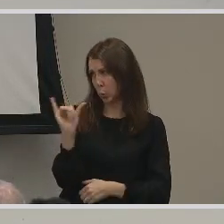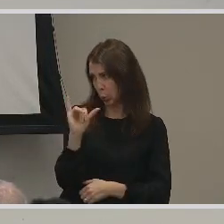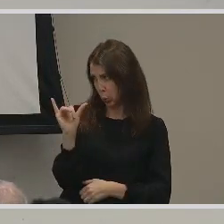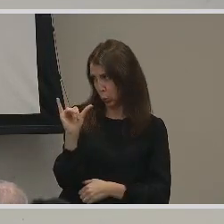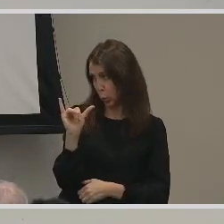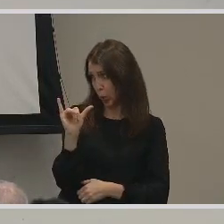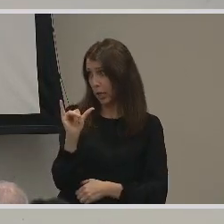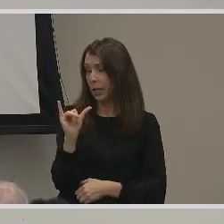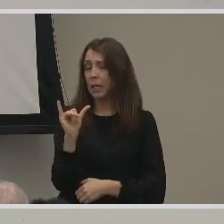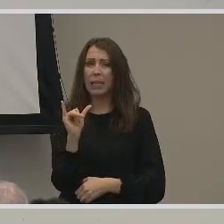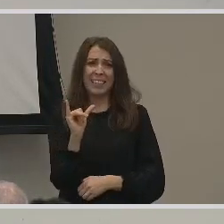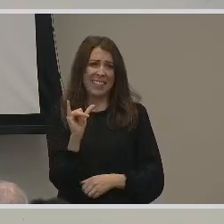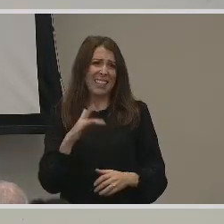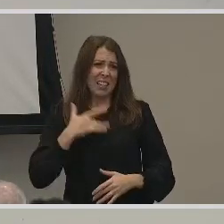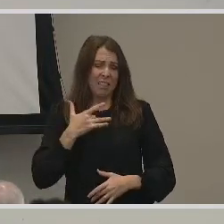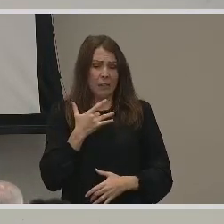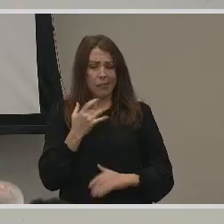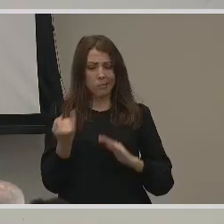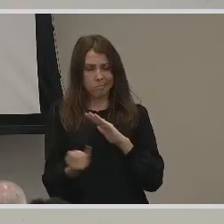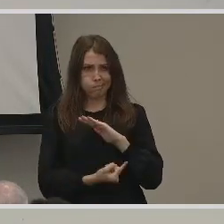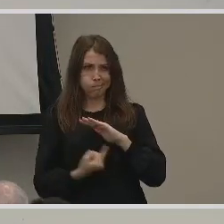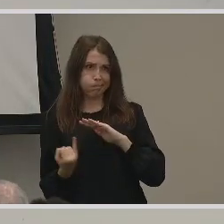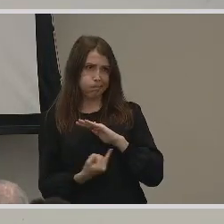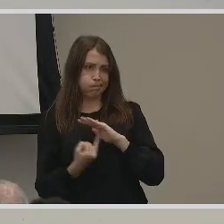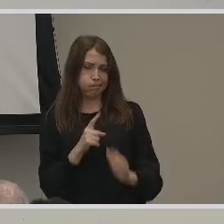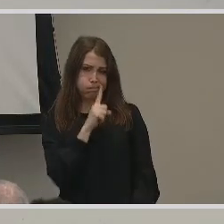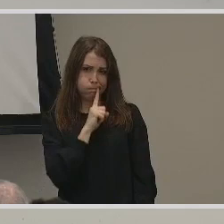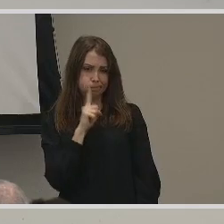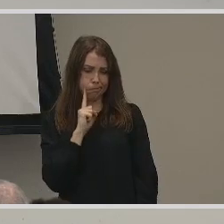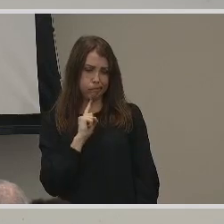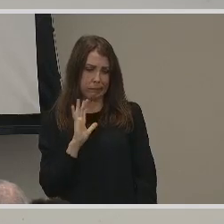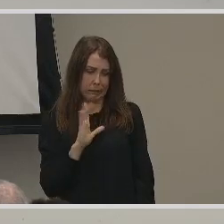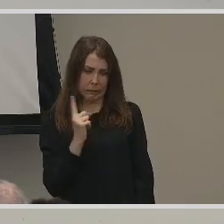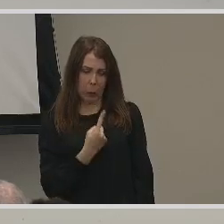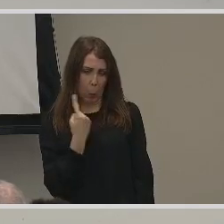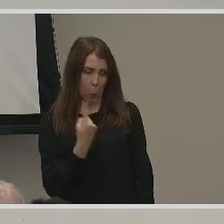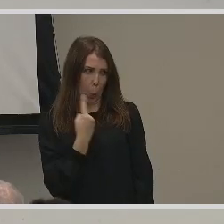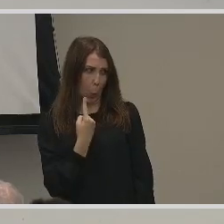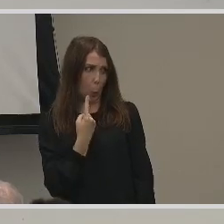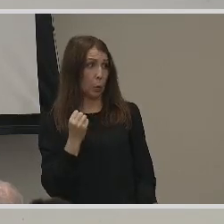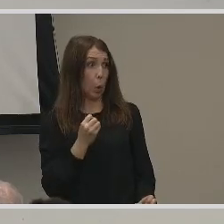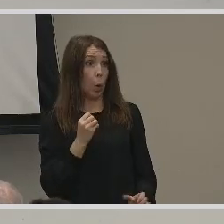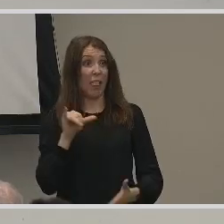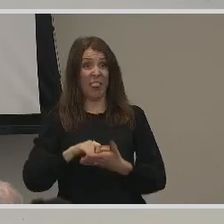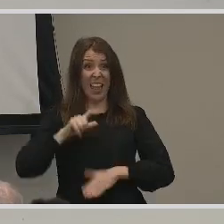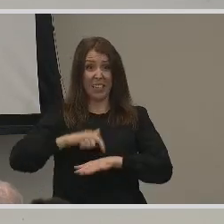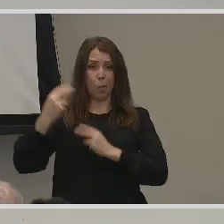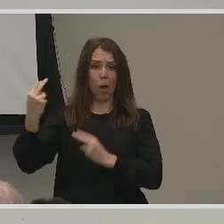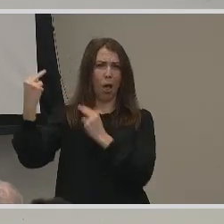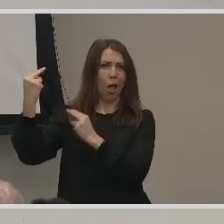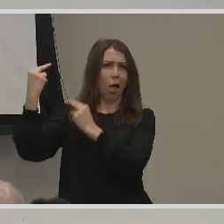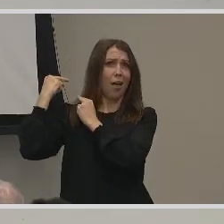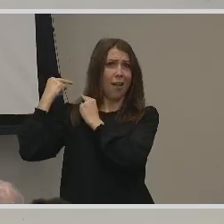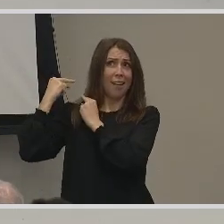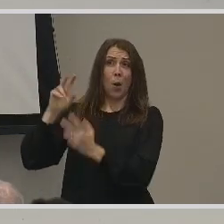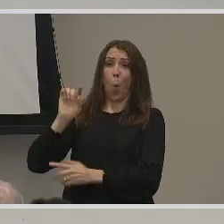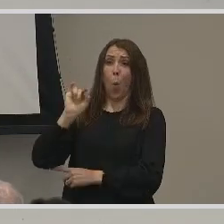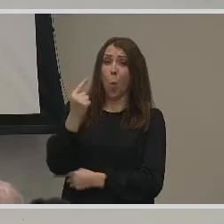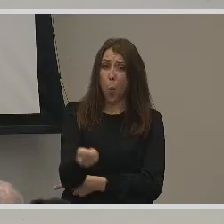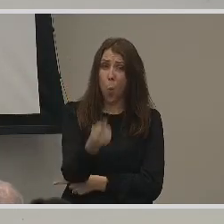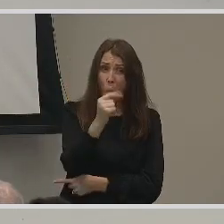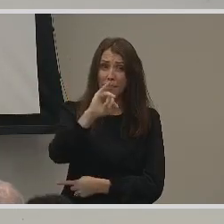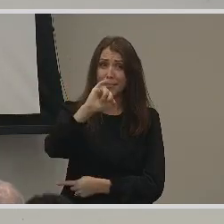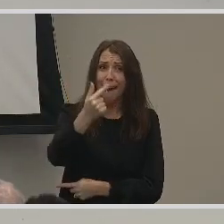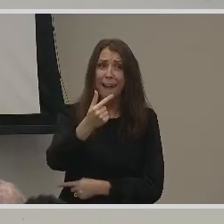And so it was very isolating. And even back then, I reached out to the one Instagram account I found that said they connected